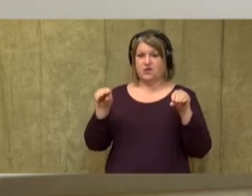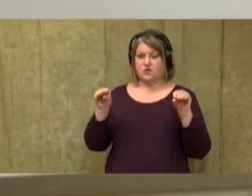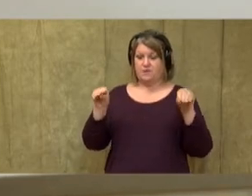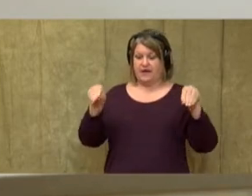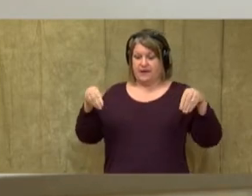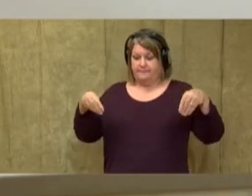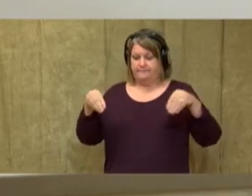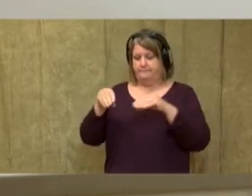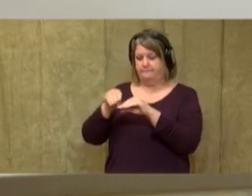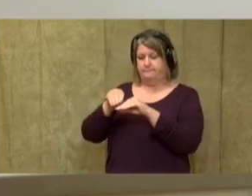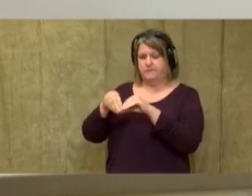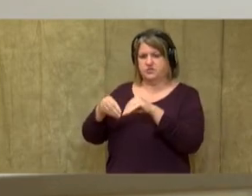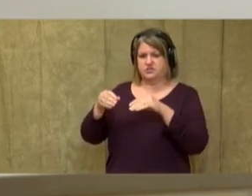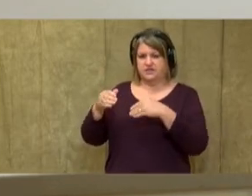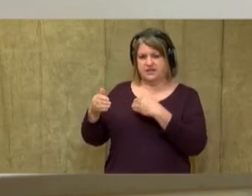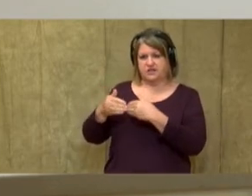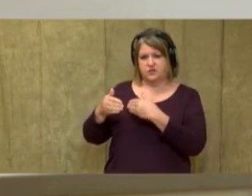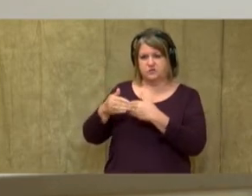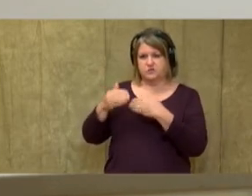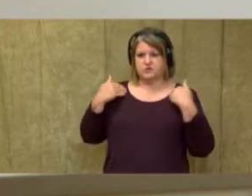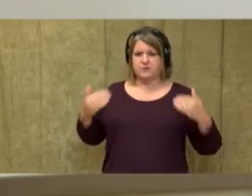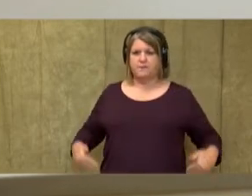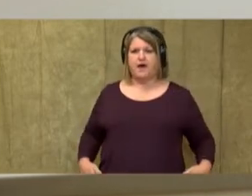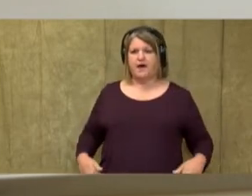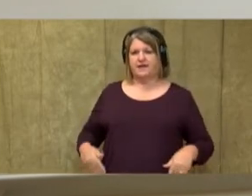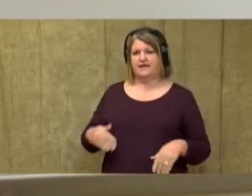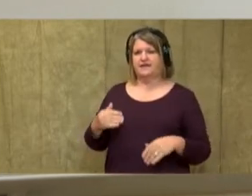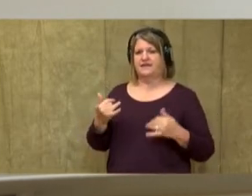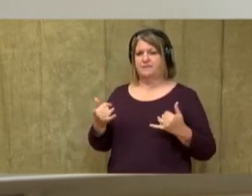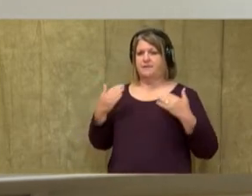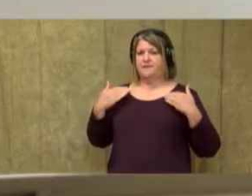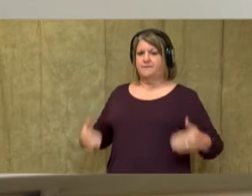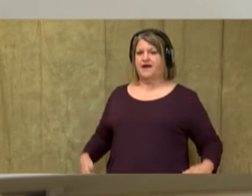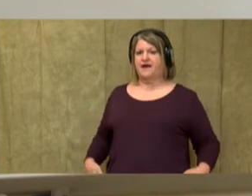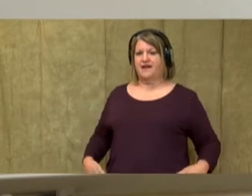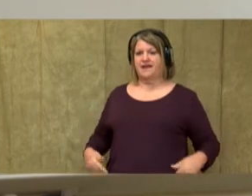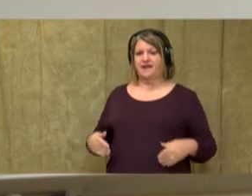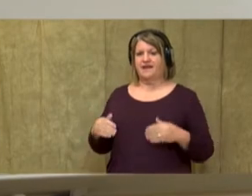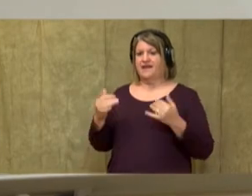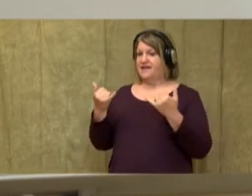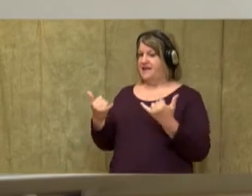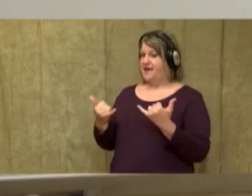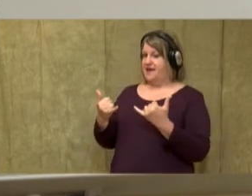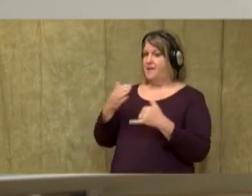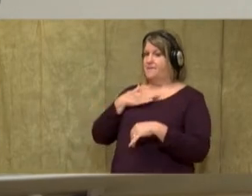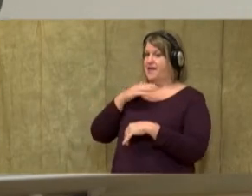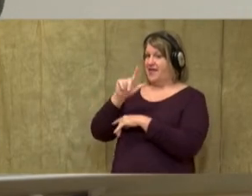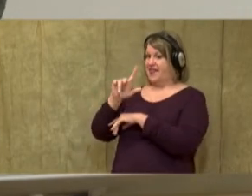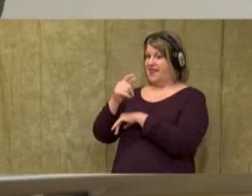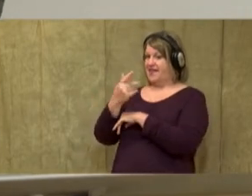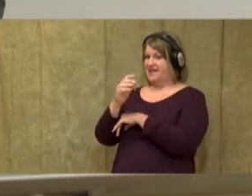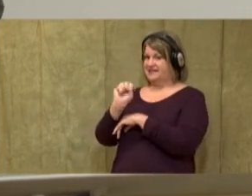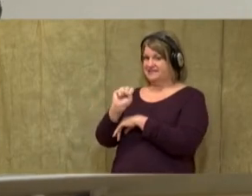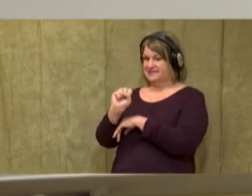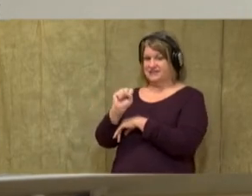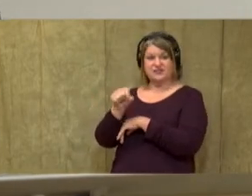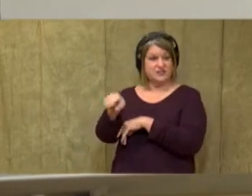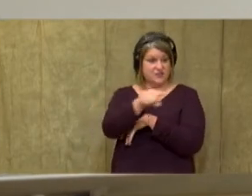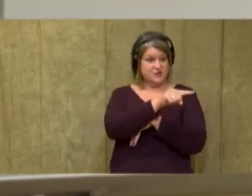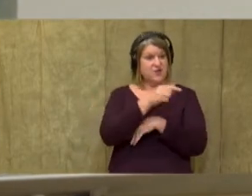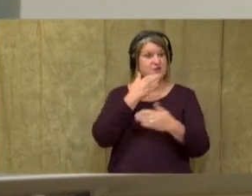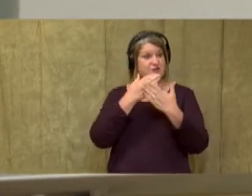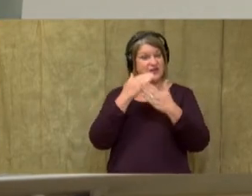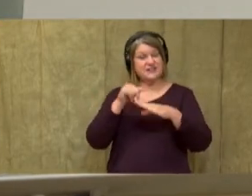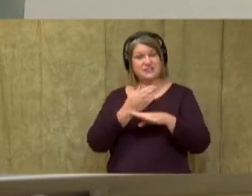bit. All right. Now here's my body and here's my legs. All right, great. You guys are doing a good